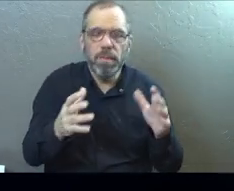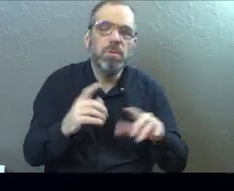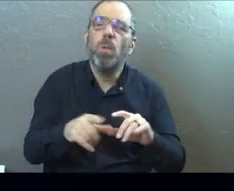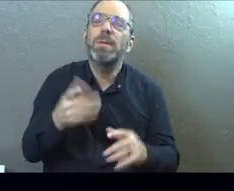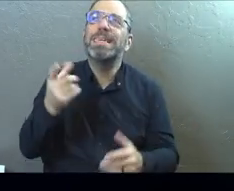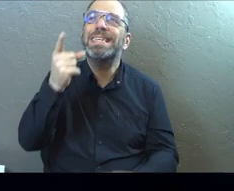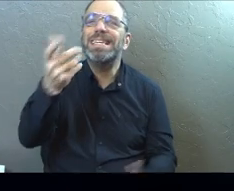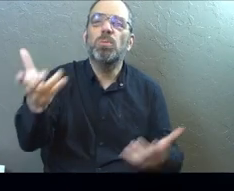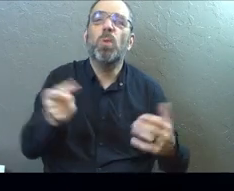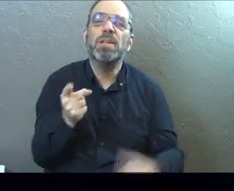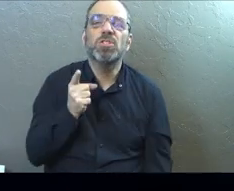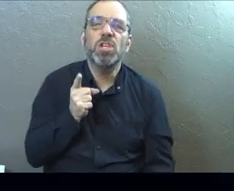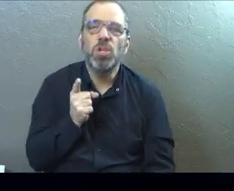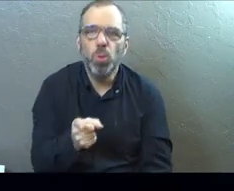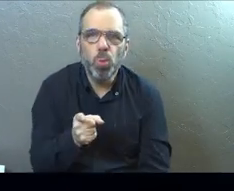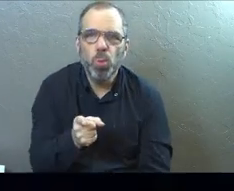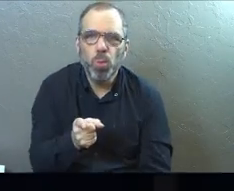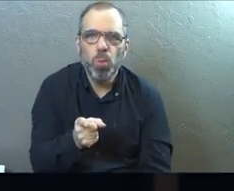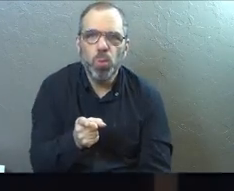He wants you.